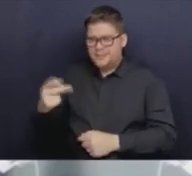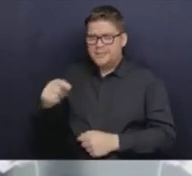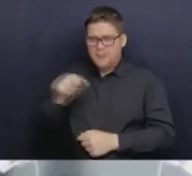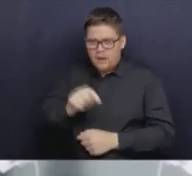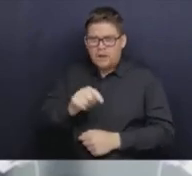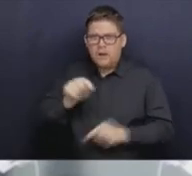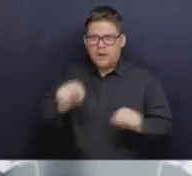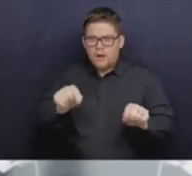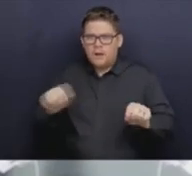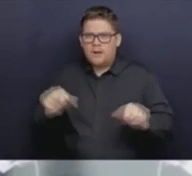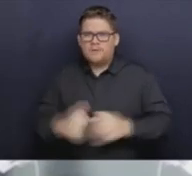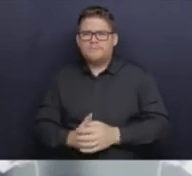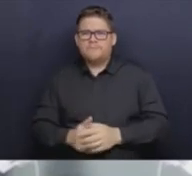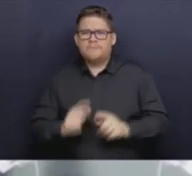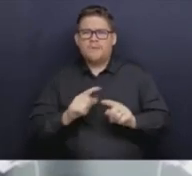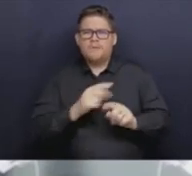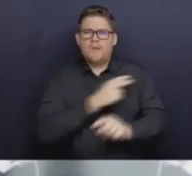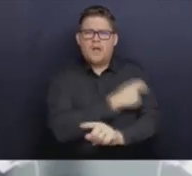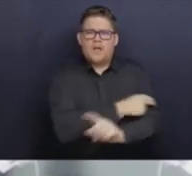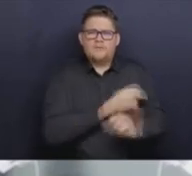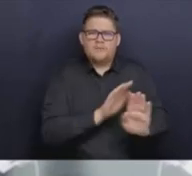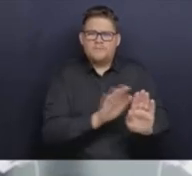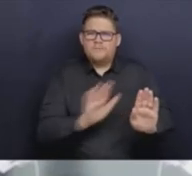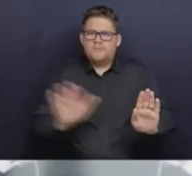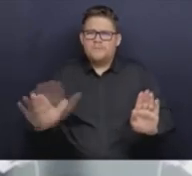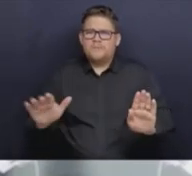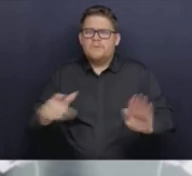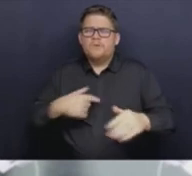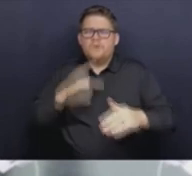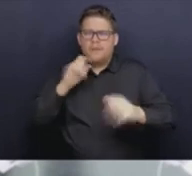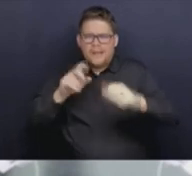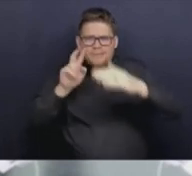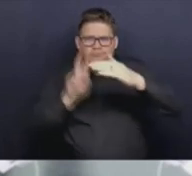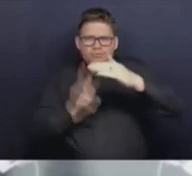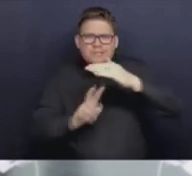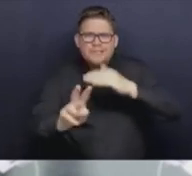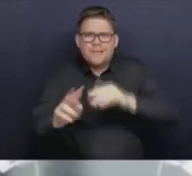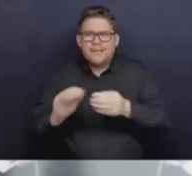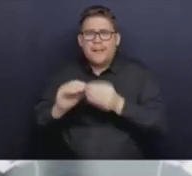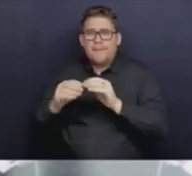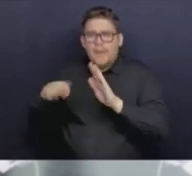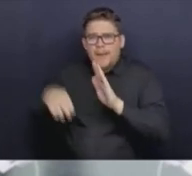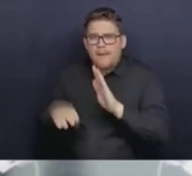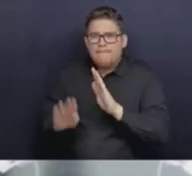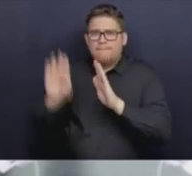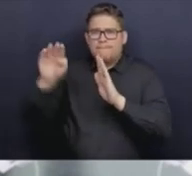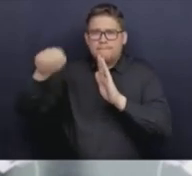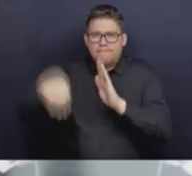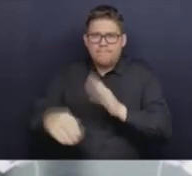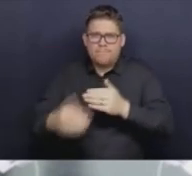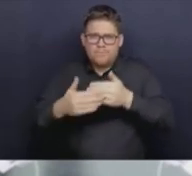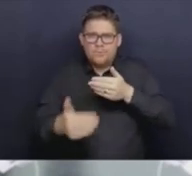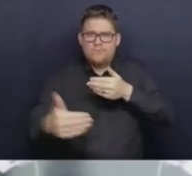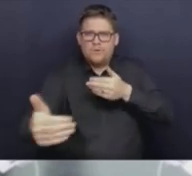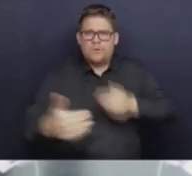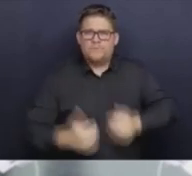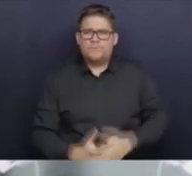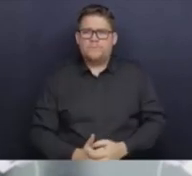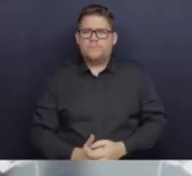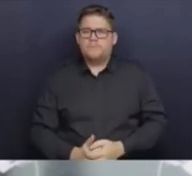we expect there'll be continued fluctuation in the numbers as we move forward. I wanted to give you an update on those numbers.